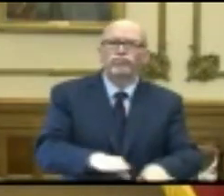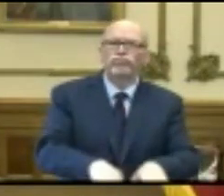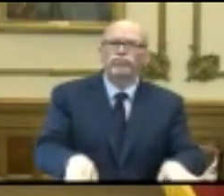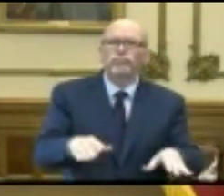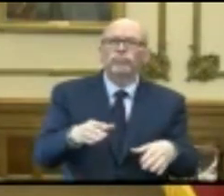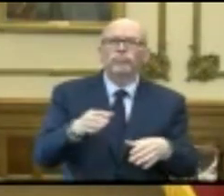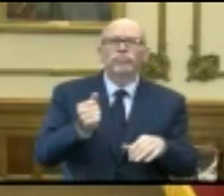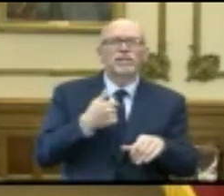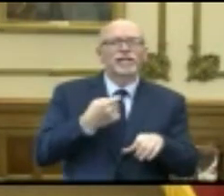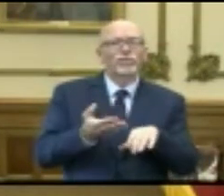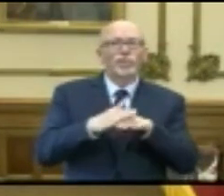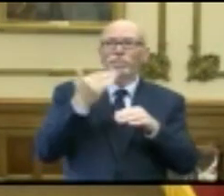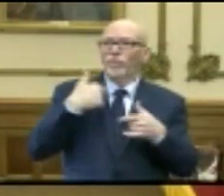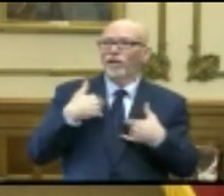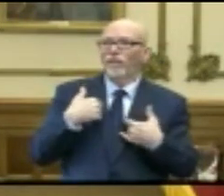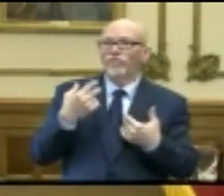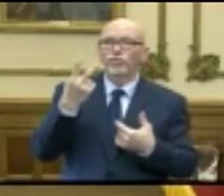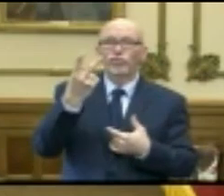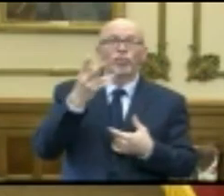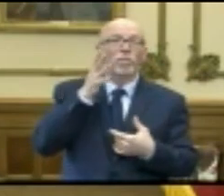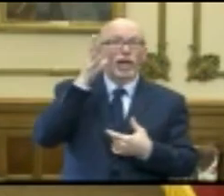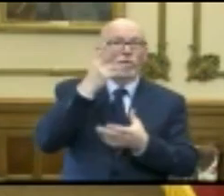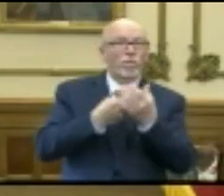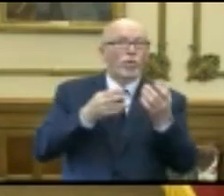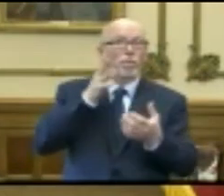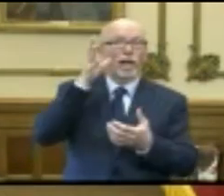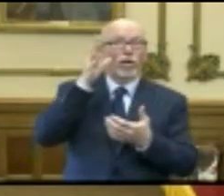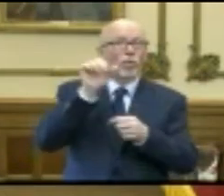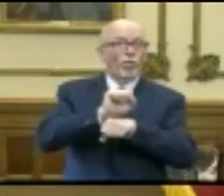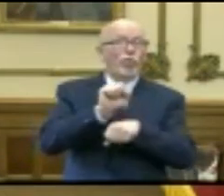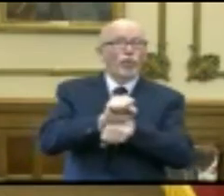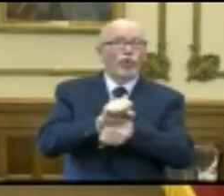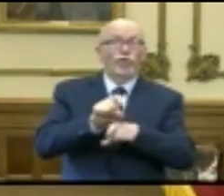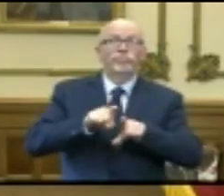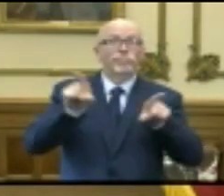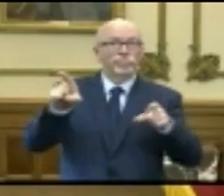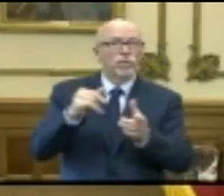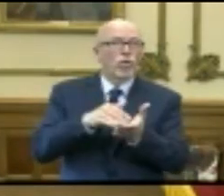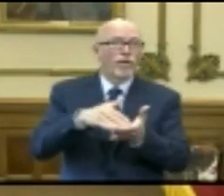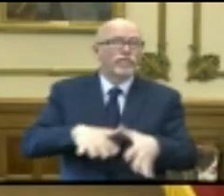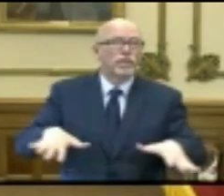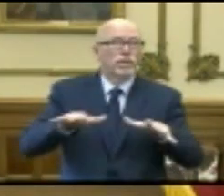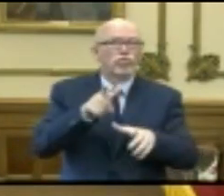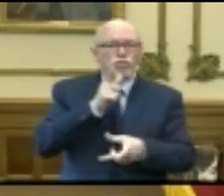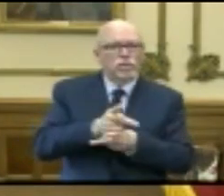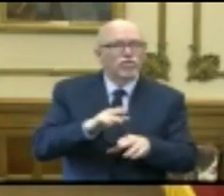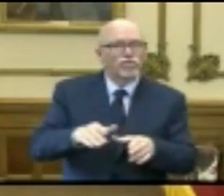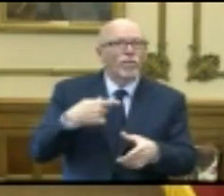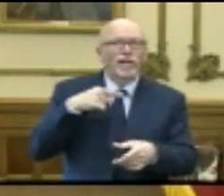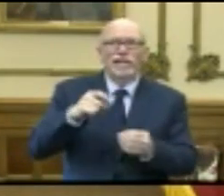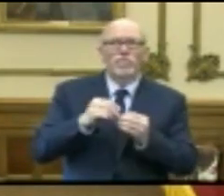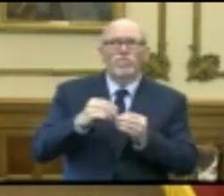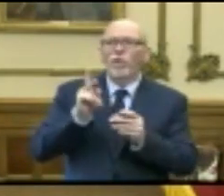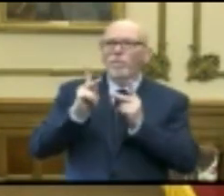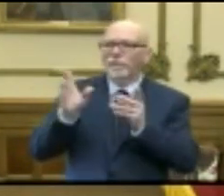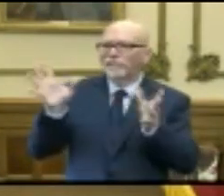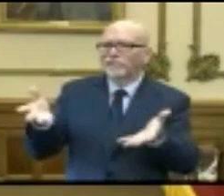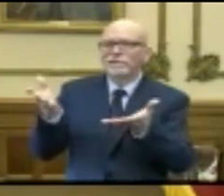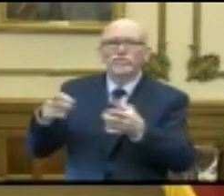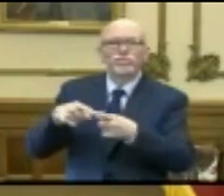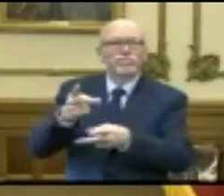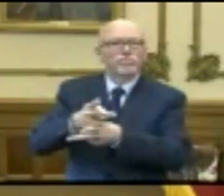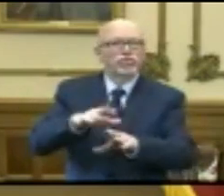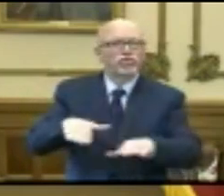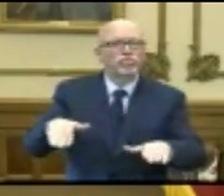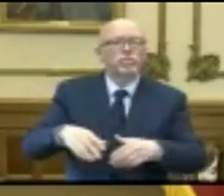increasingly we have two parents working outside of the home. So that's something. Perhaps most